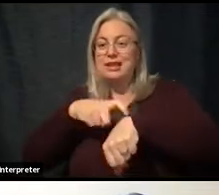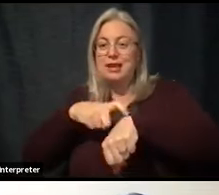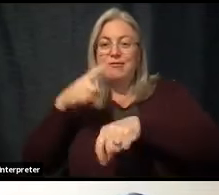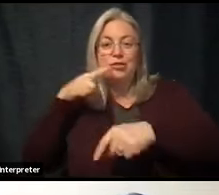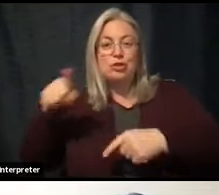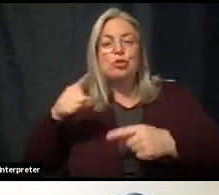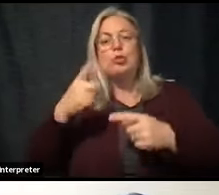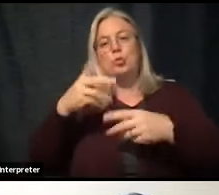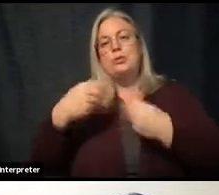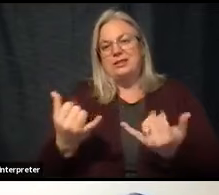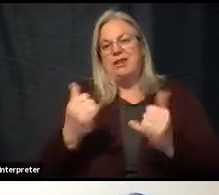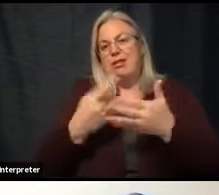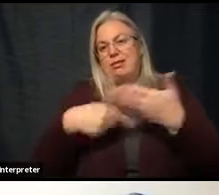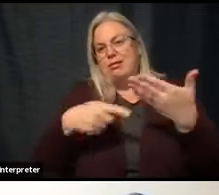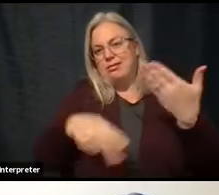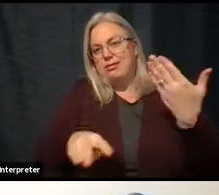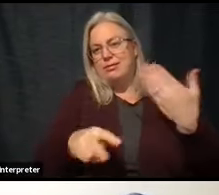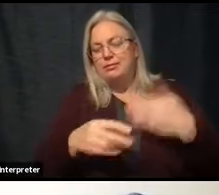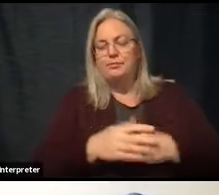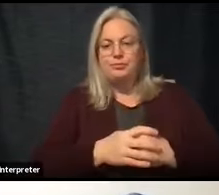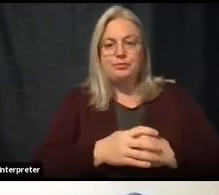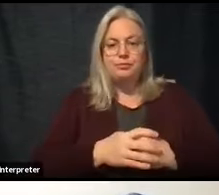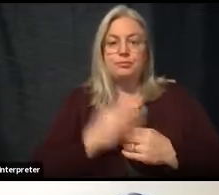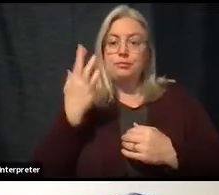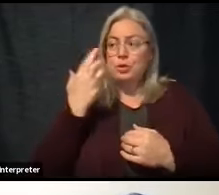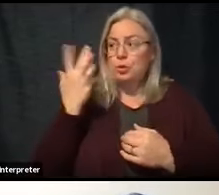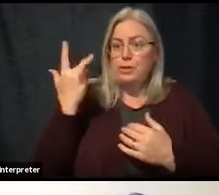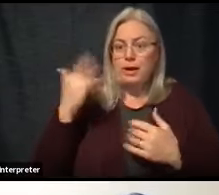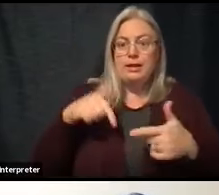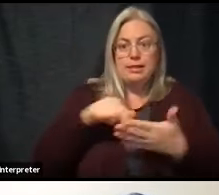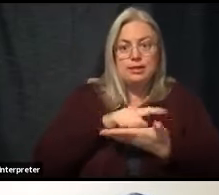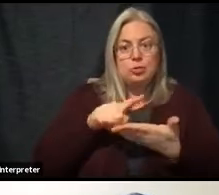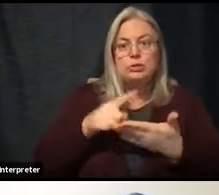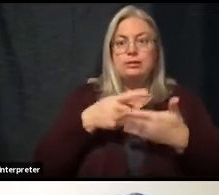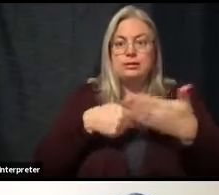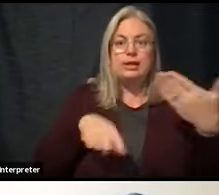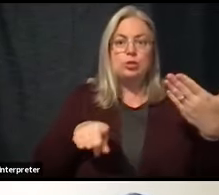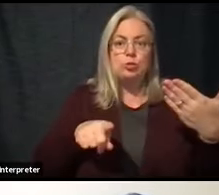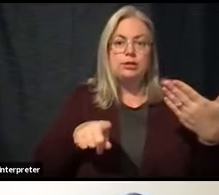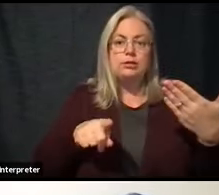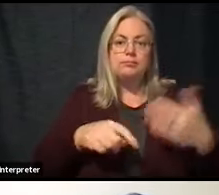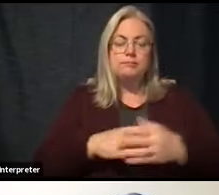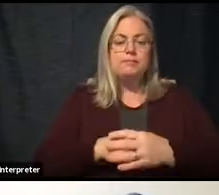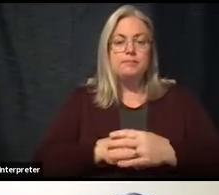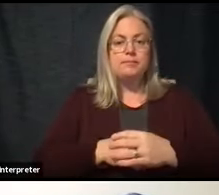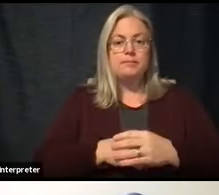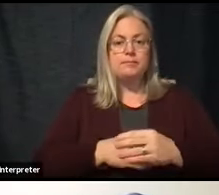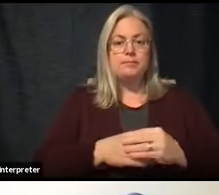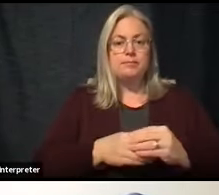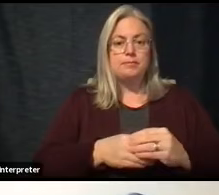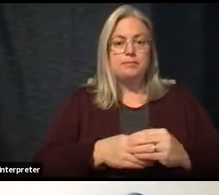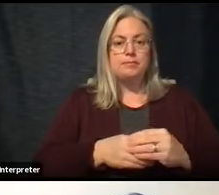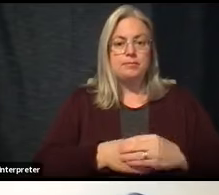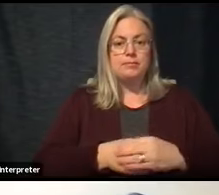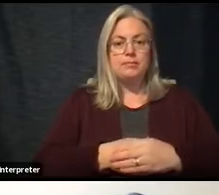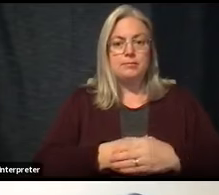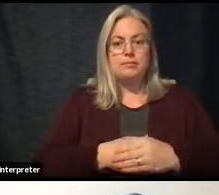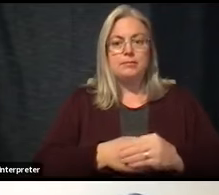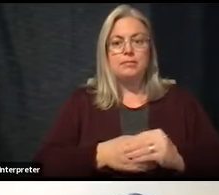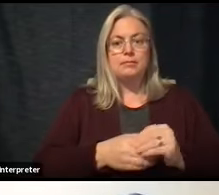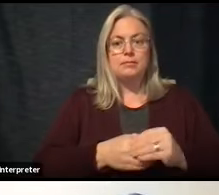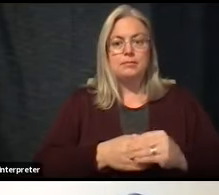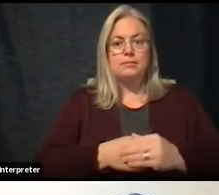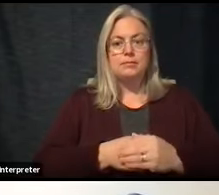Here's part of why we're able to do this this week and next week. This week, in addition to our normal